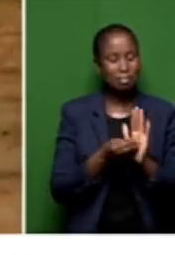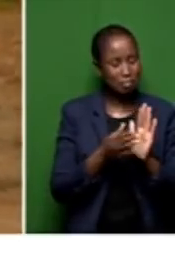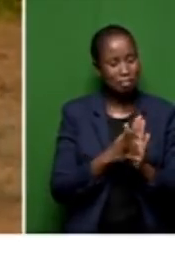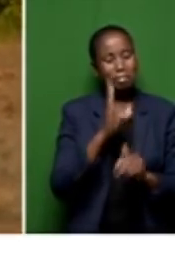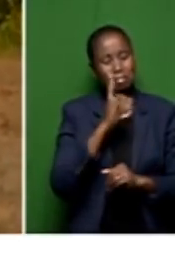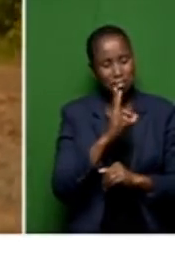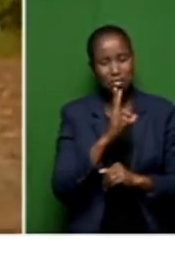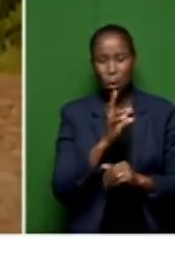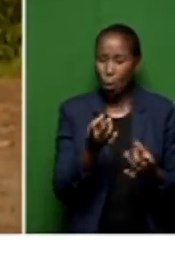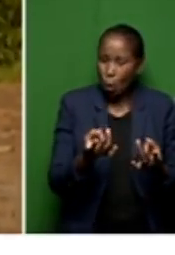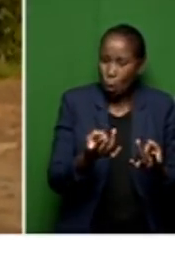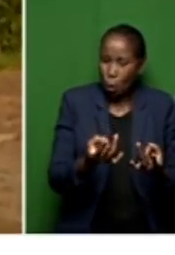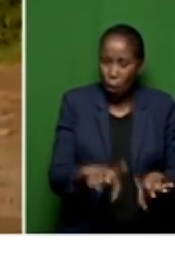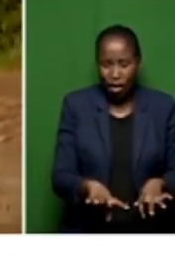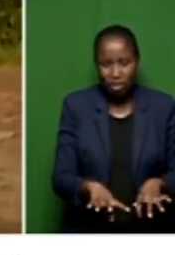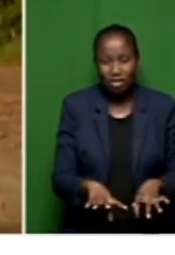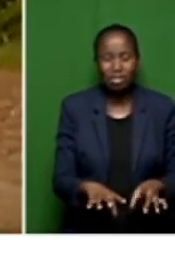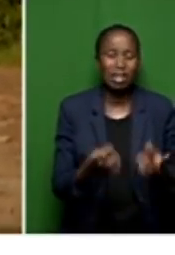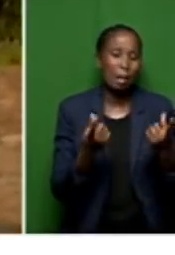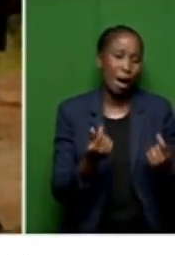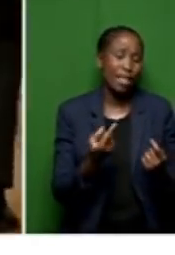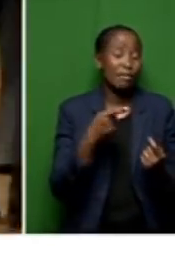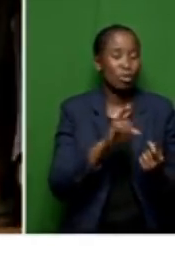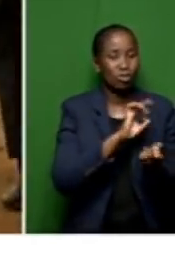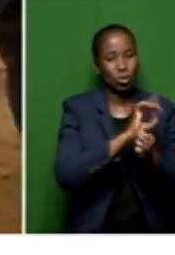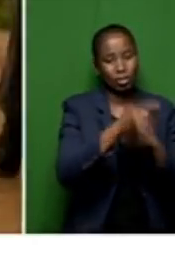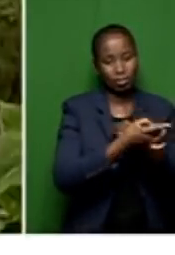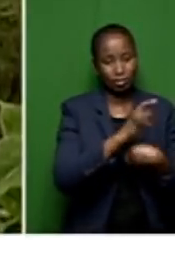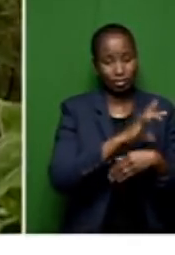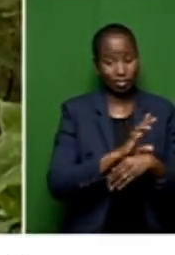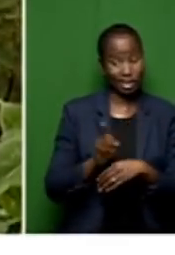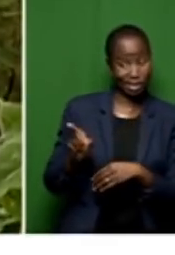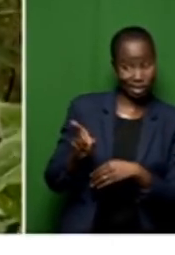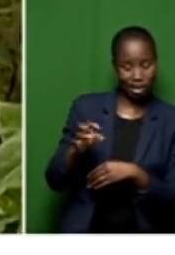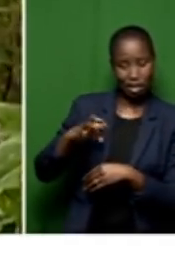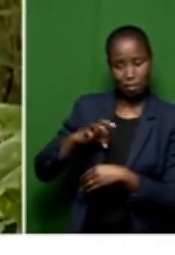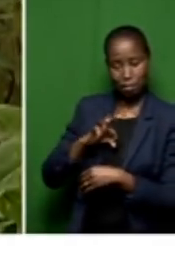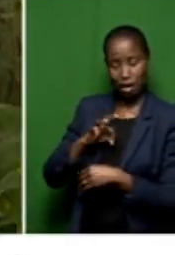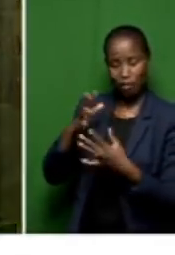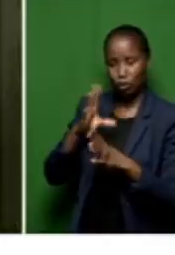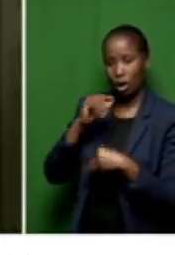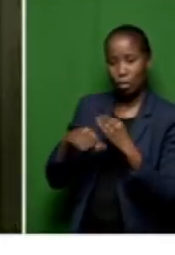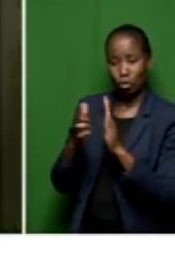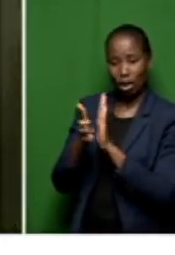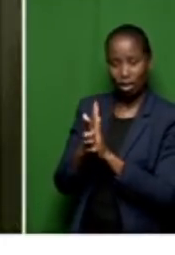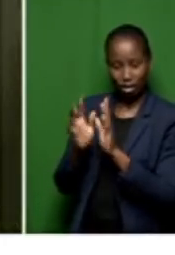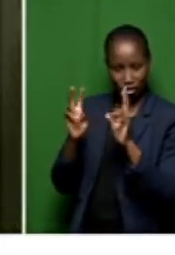things like, as the mayor is talking about, illegally. We must sound good,